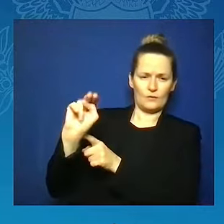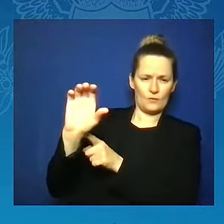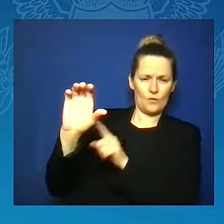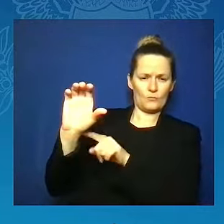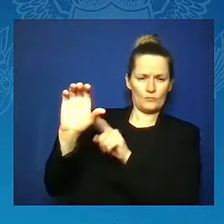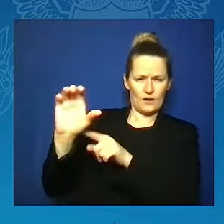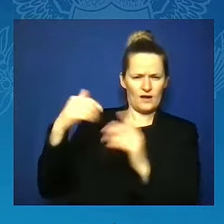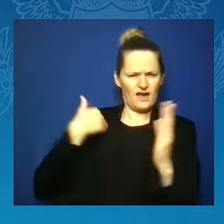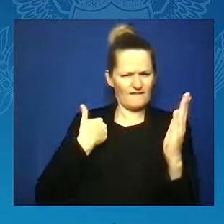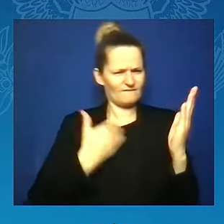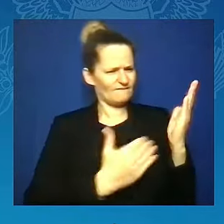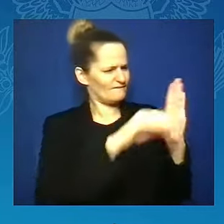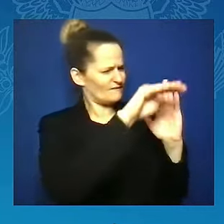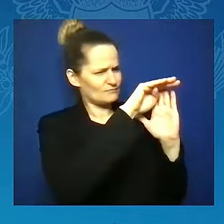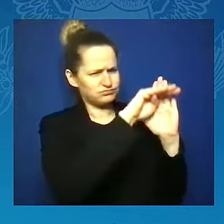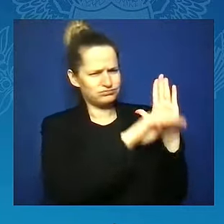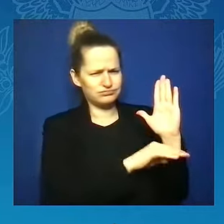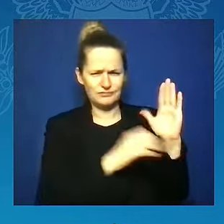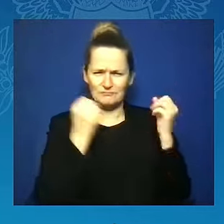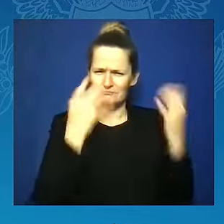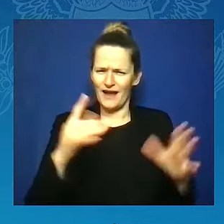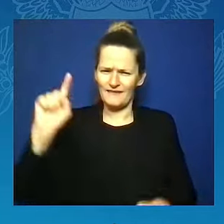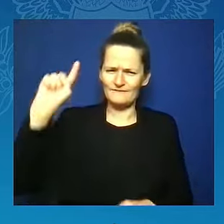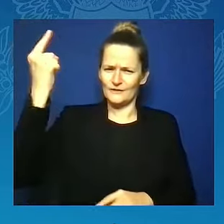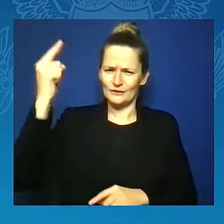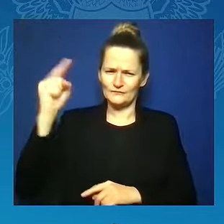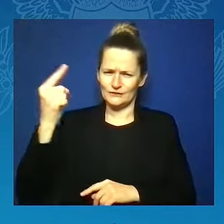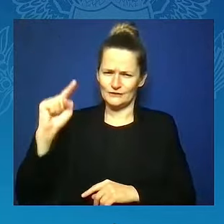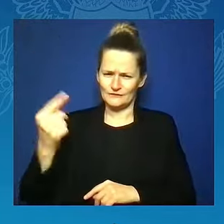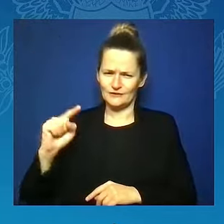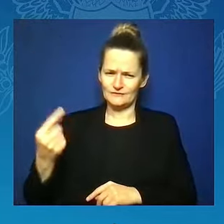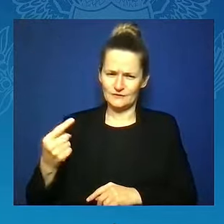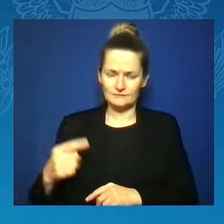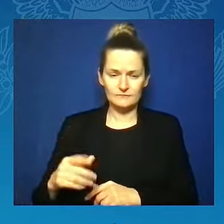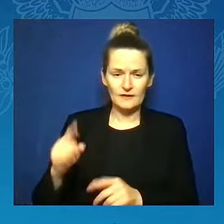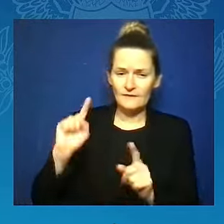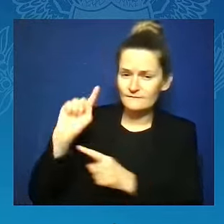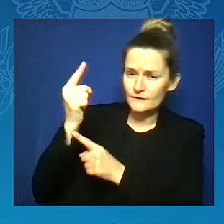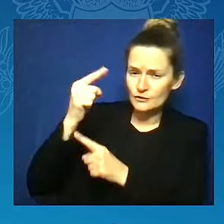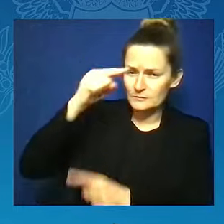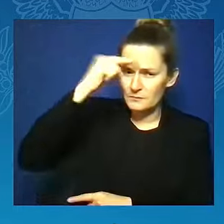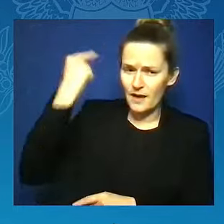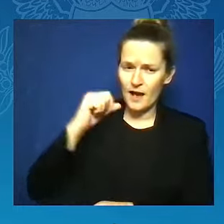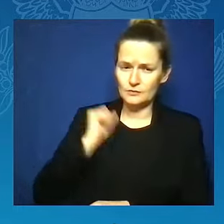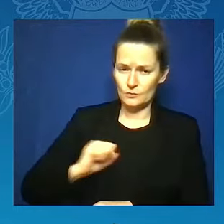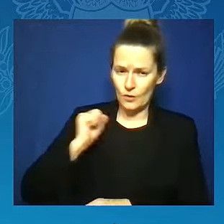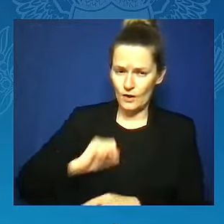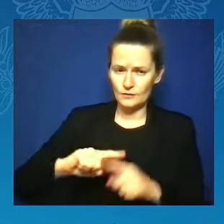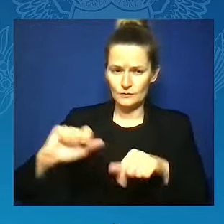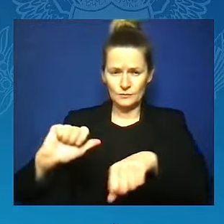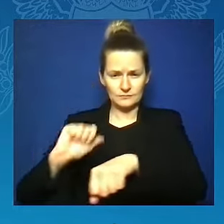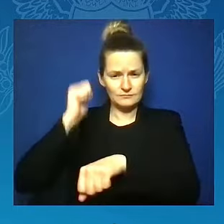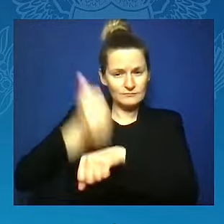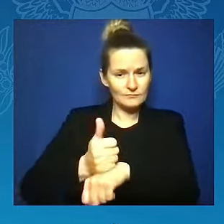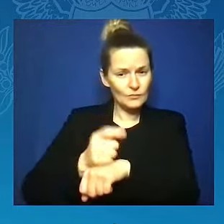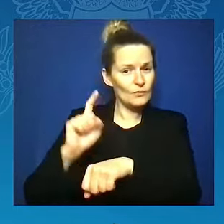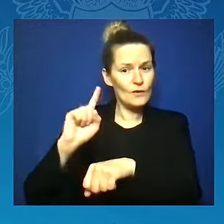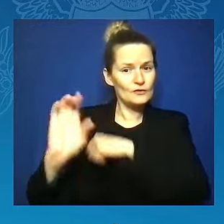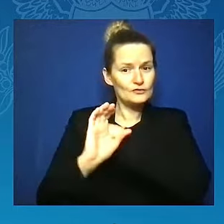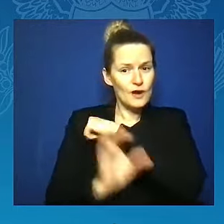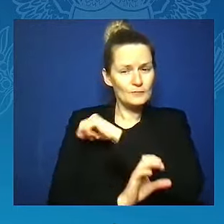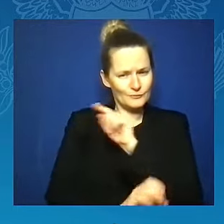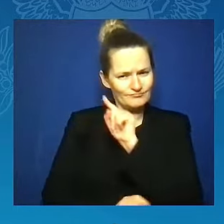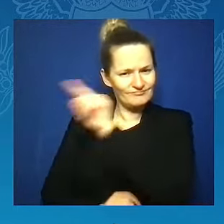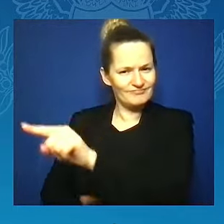first black Greek sorority to charter a chapter in Africa in 1948, to form adults and youth auxiliary groups,